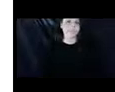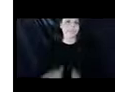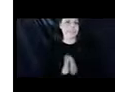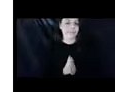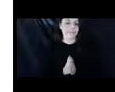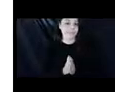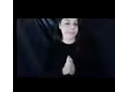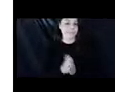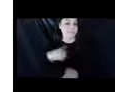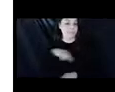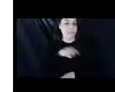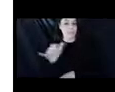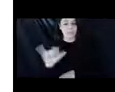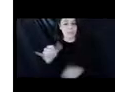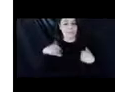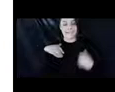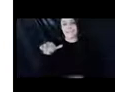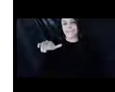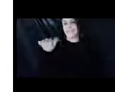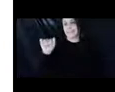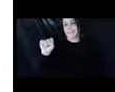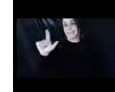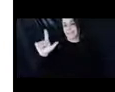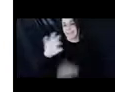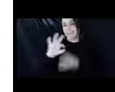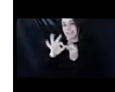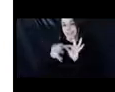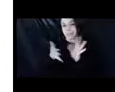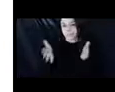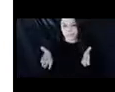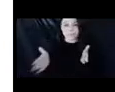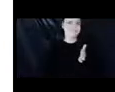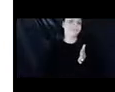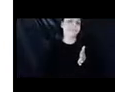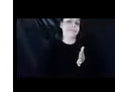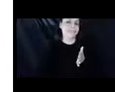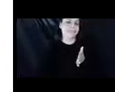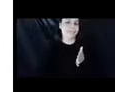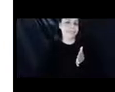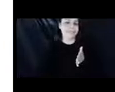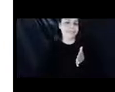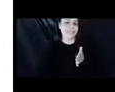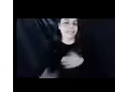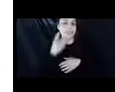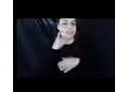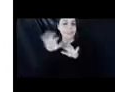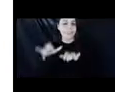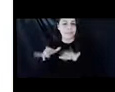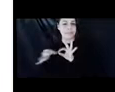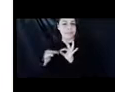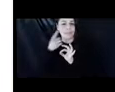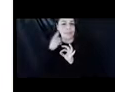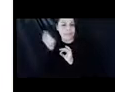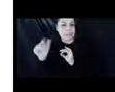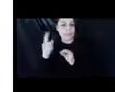We also have ASL interpretation. And I've just put a message in the chat for anyone who's using it.